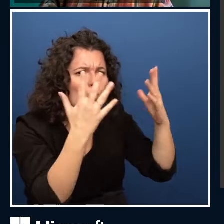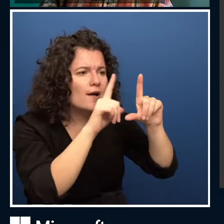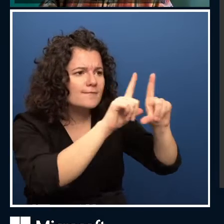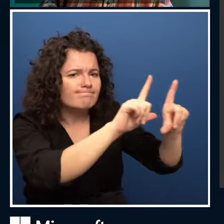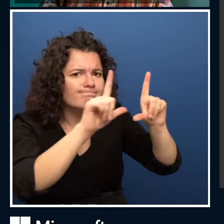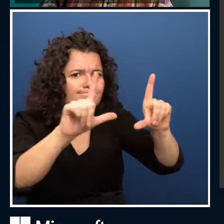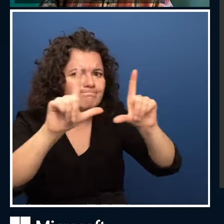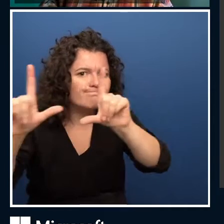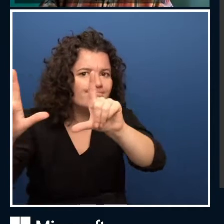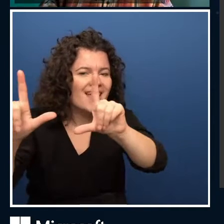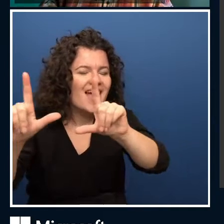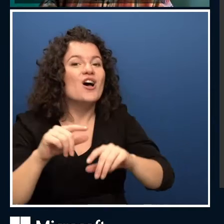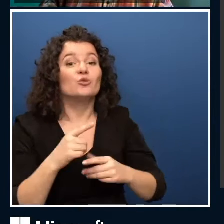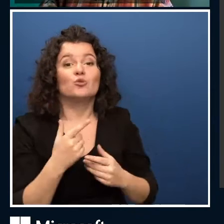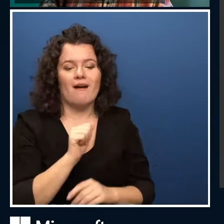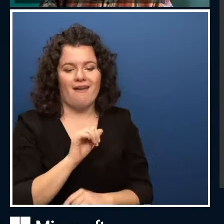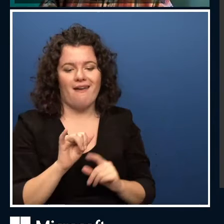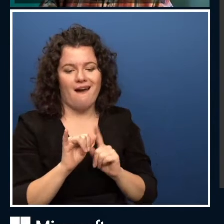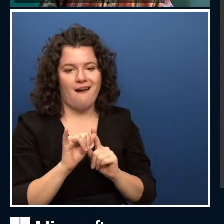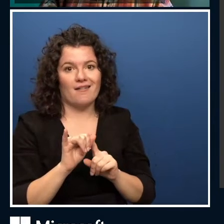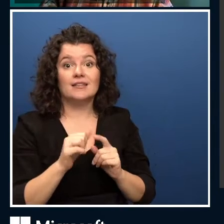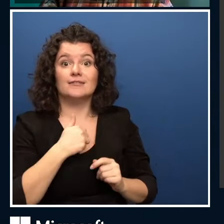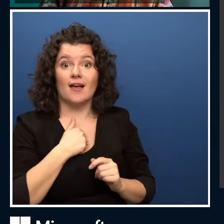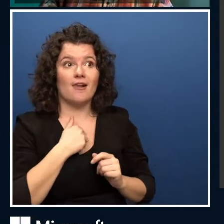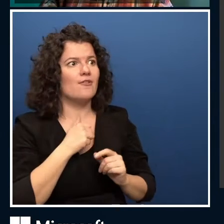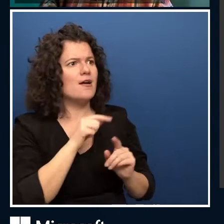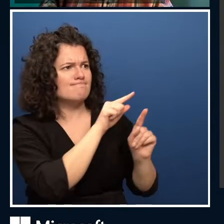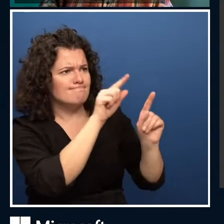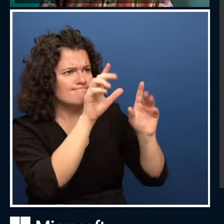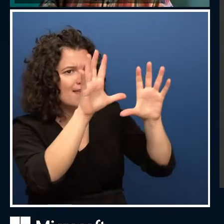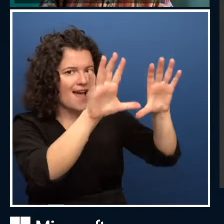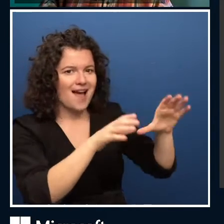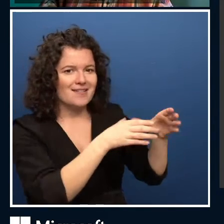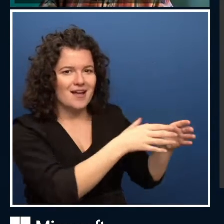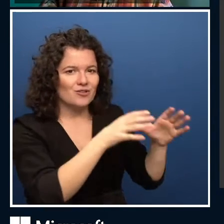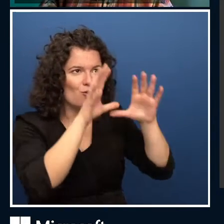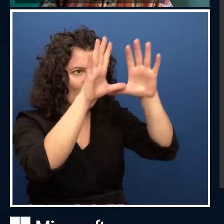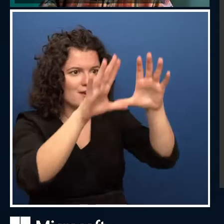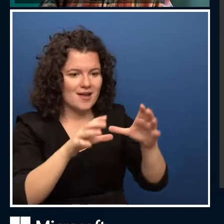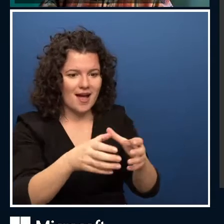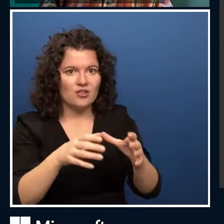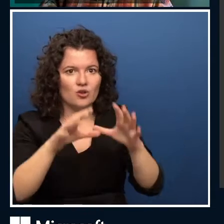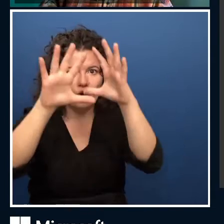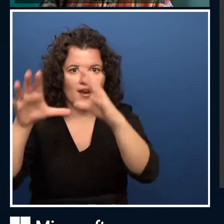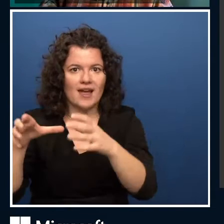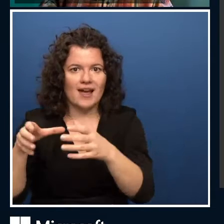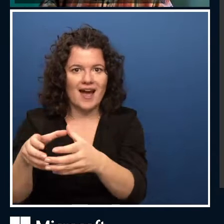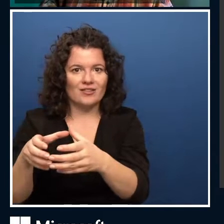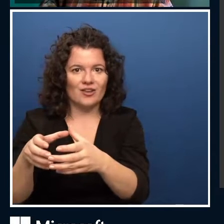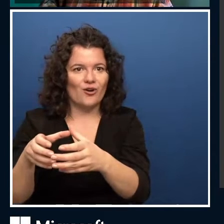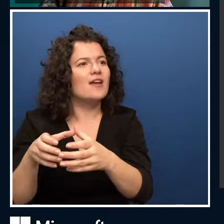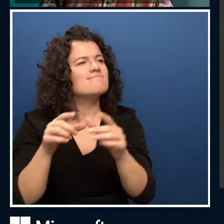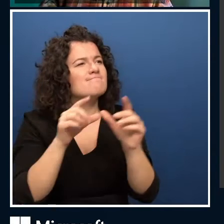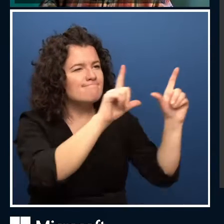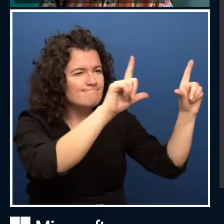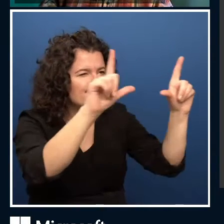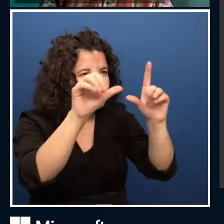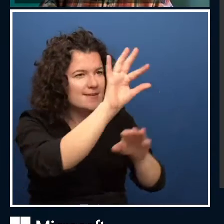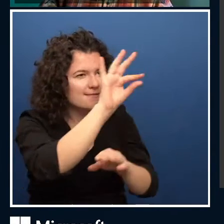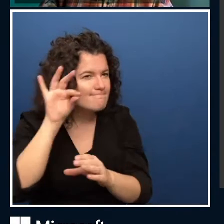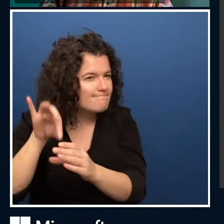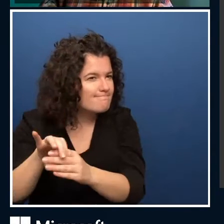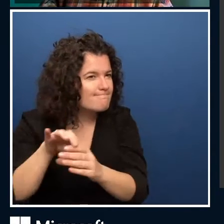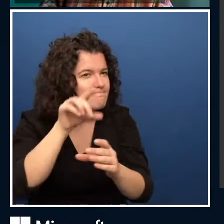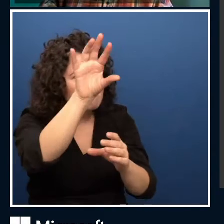about those research boundaries that we've met within sort of after 2014 on sort of image recognition and